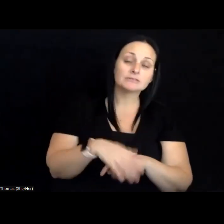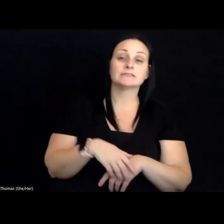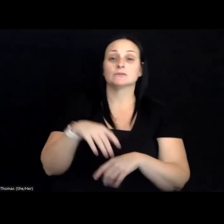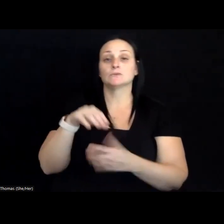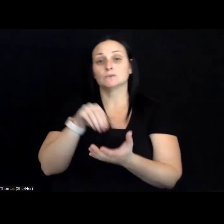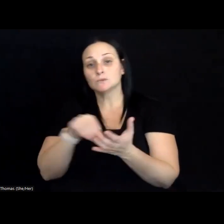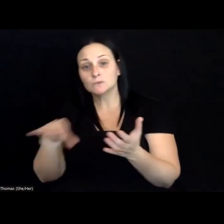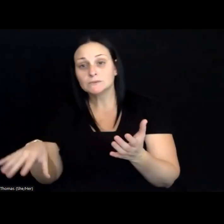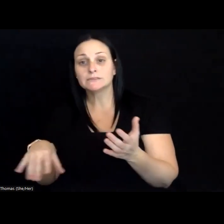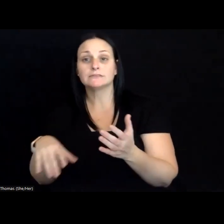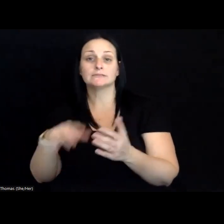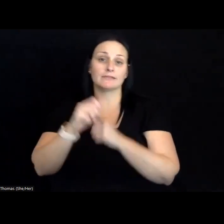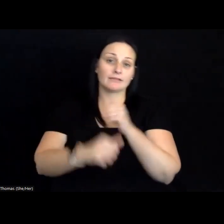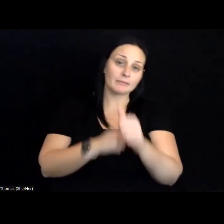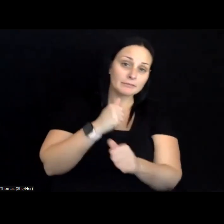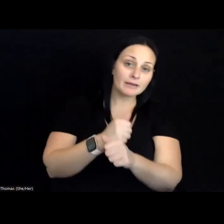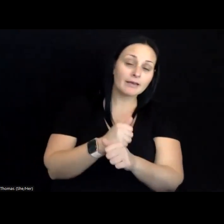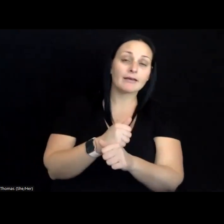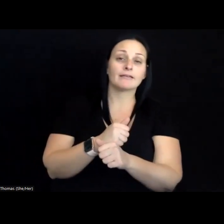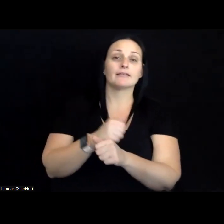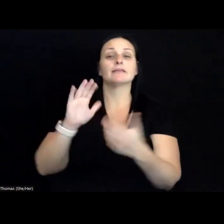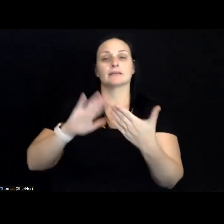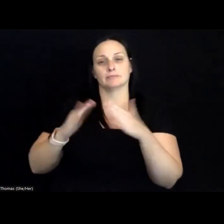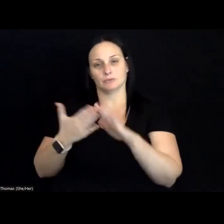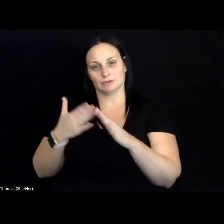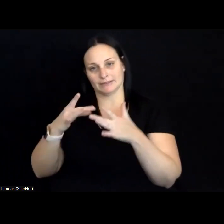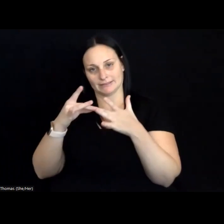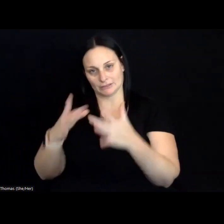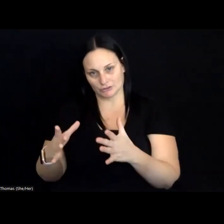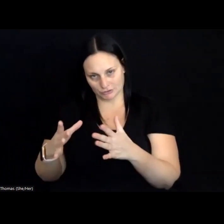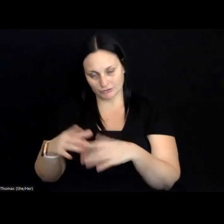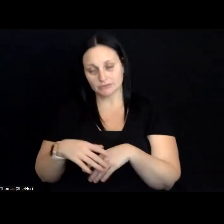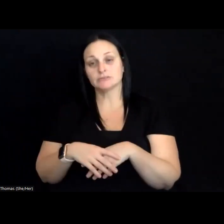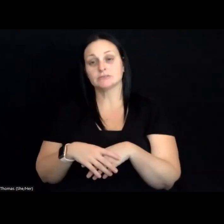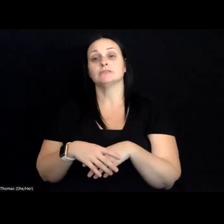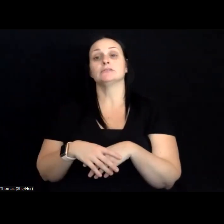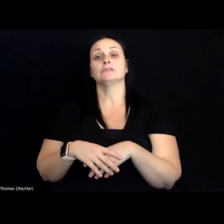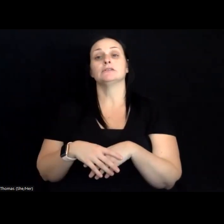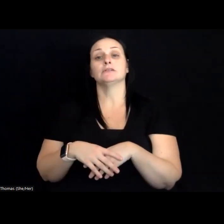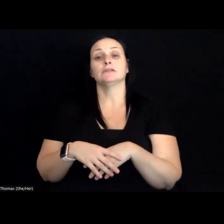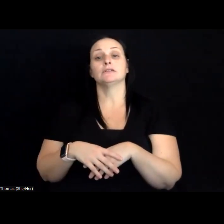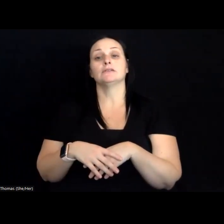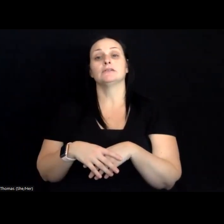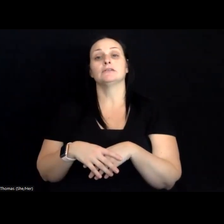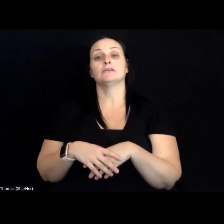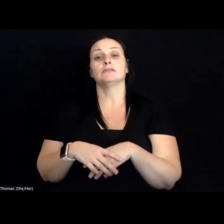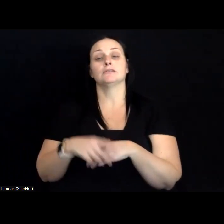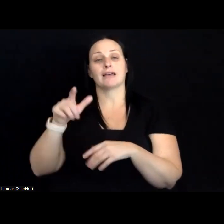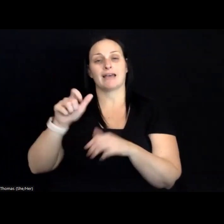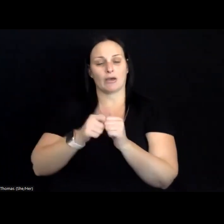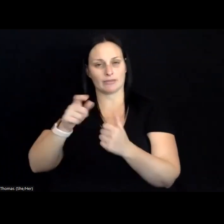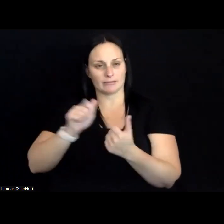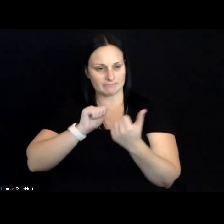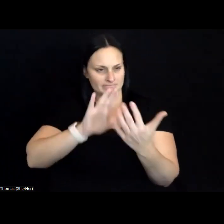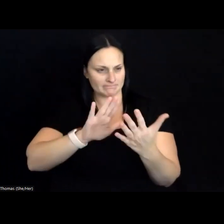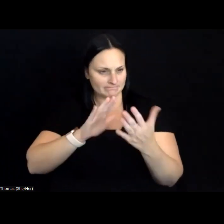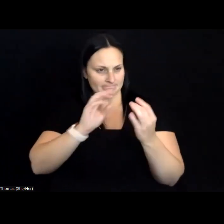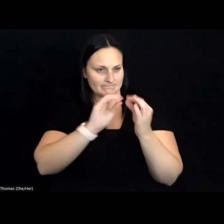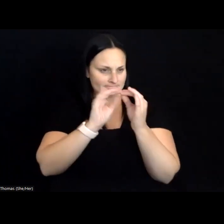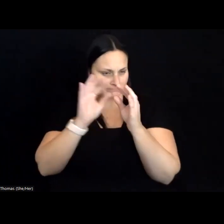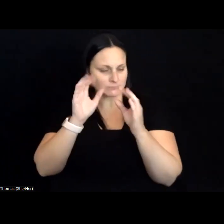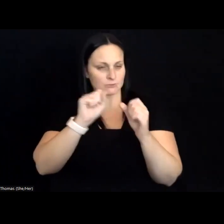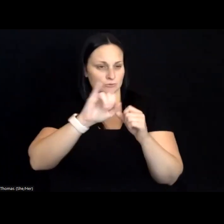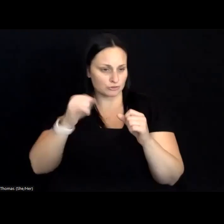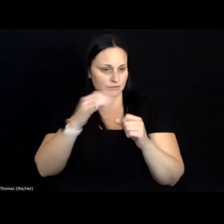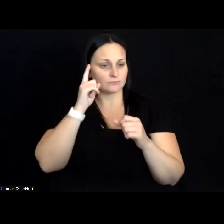students, alumni, and community leaders on the ways they combat social injustice in